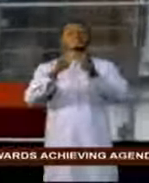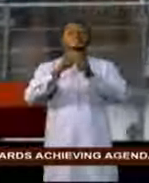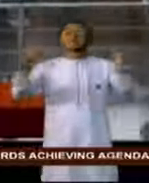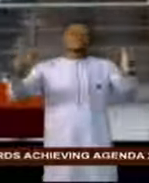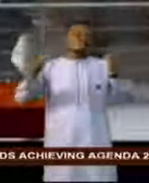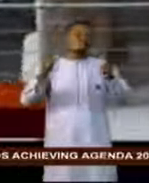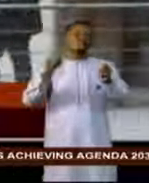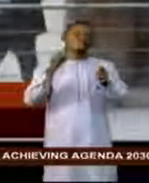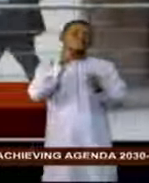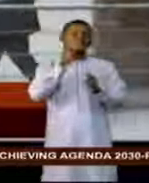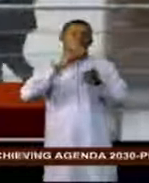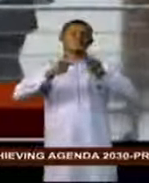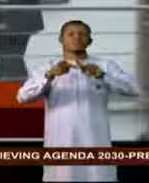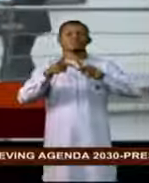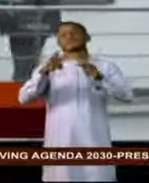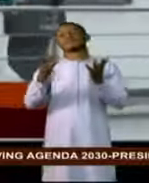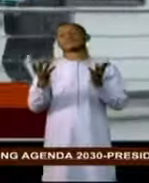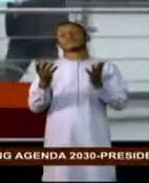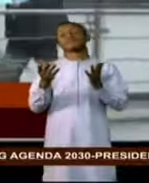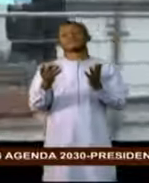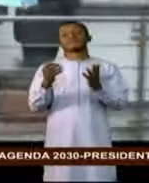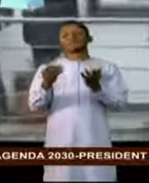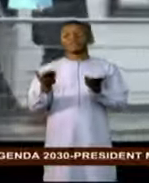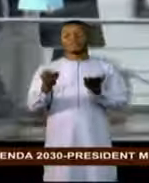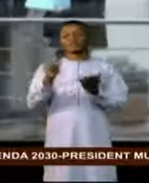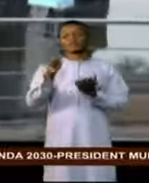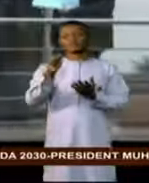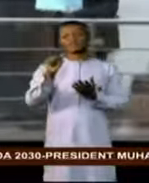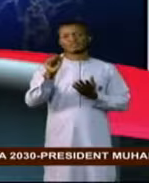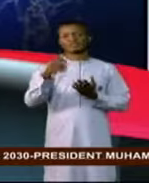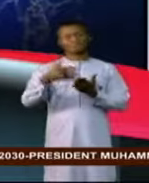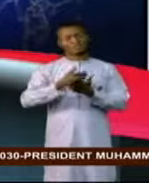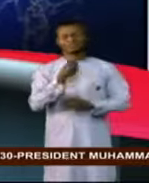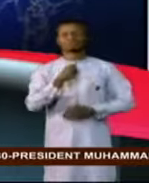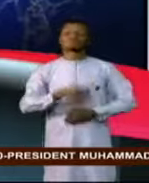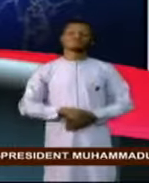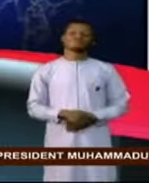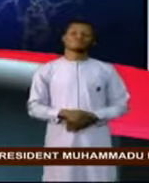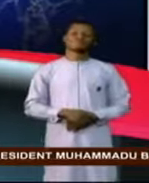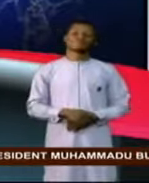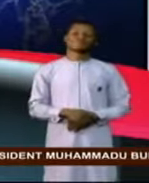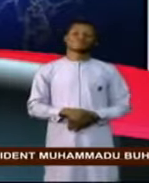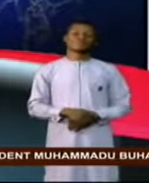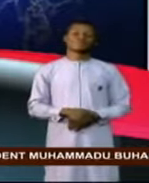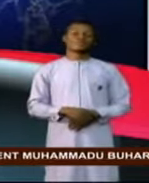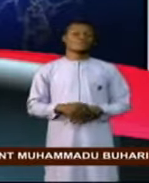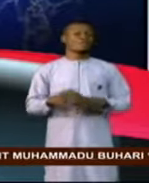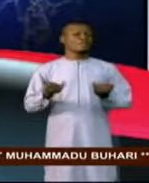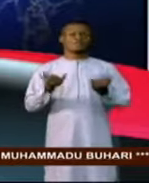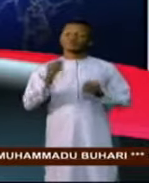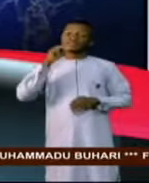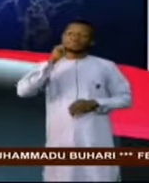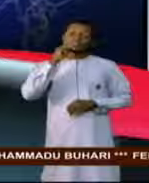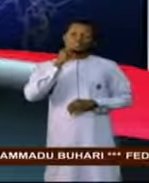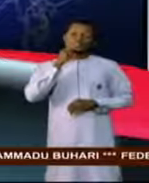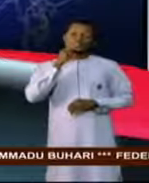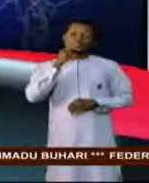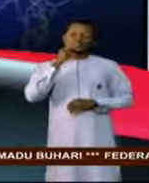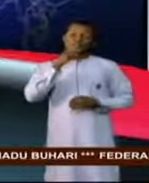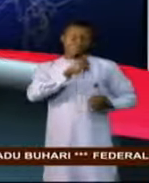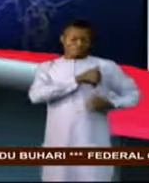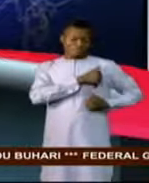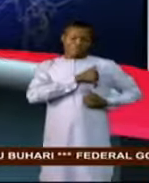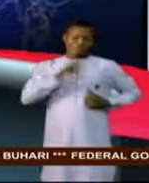sector. Inabuja, Usman Aliou, NTN News. Meanwhile, the Nigerian Air Force has